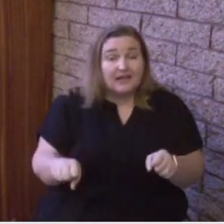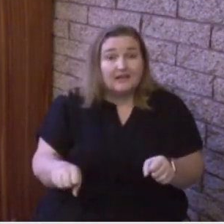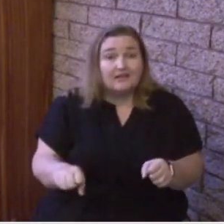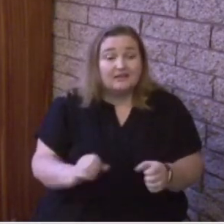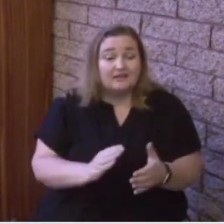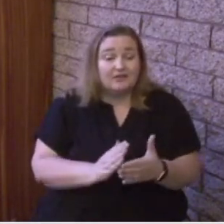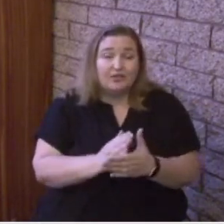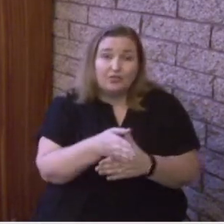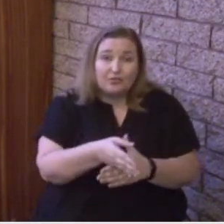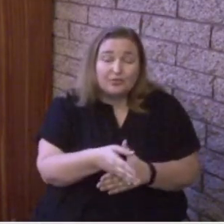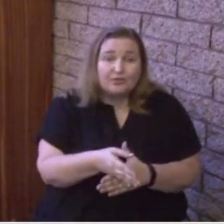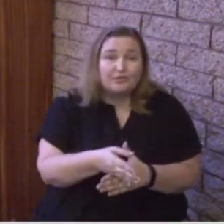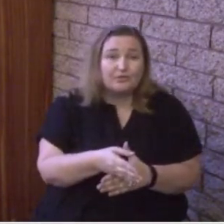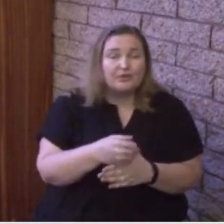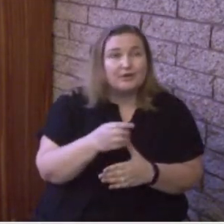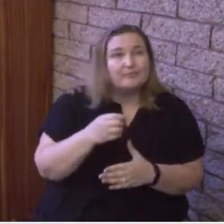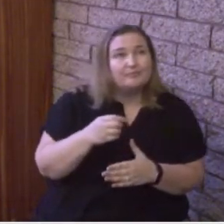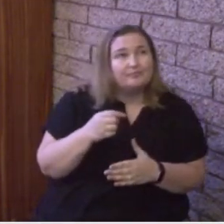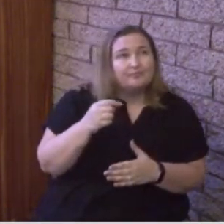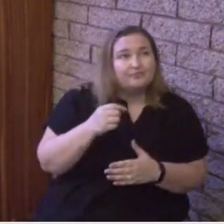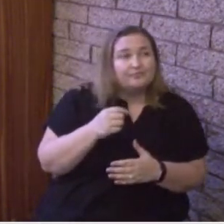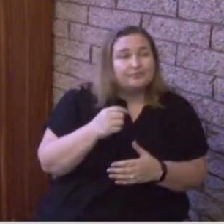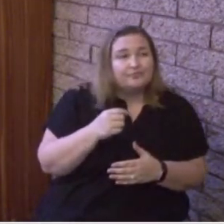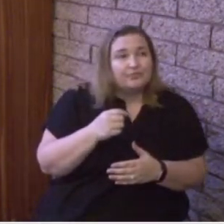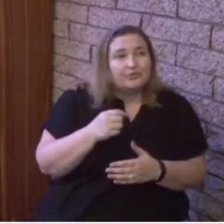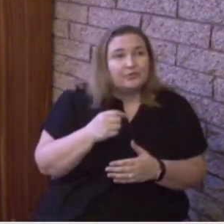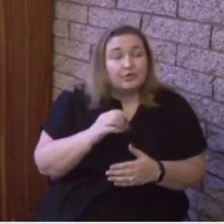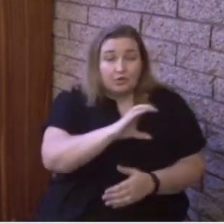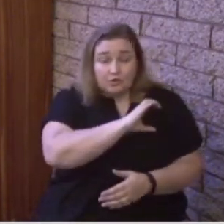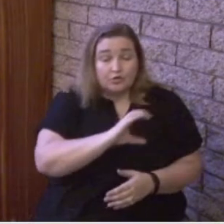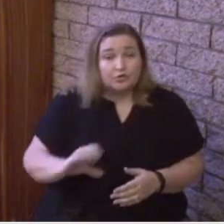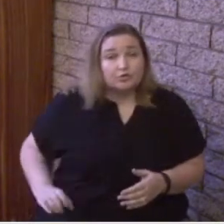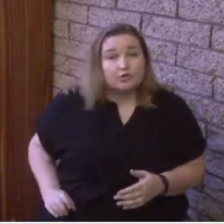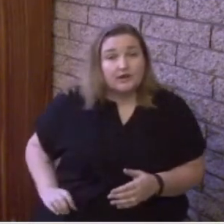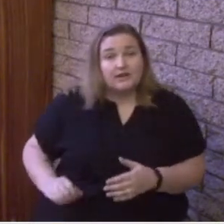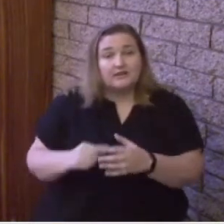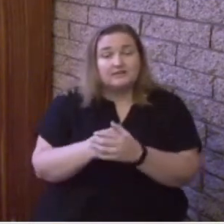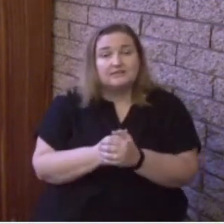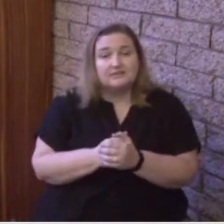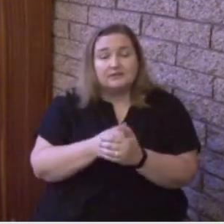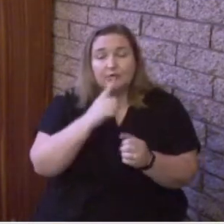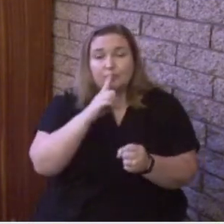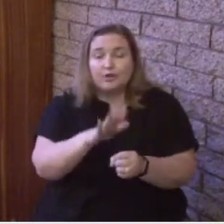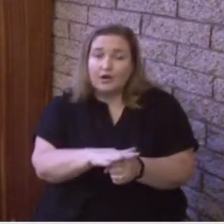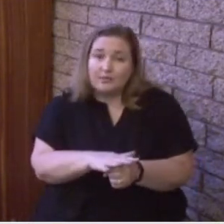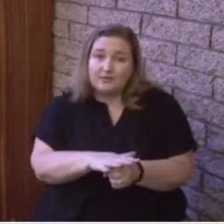that gives them the promise that the helper came,